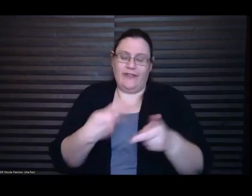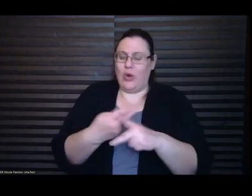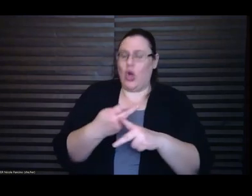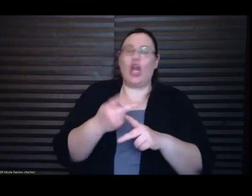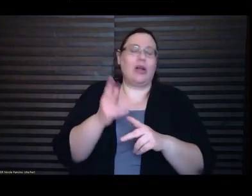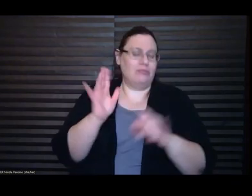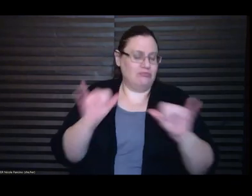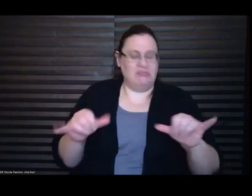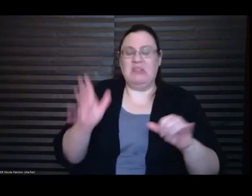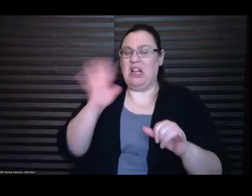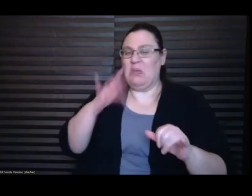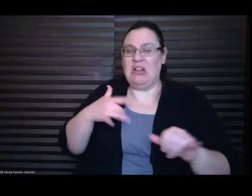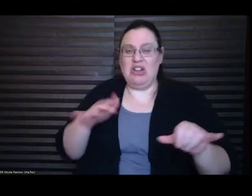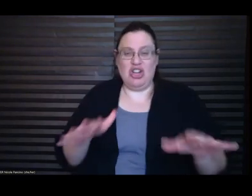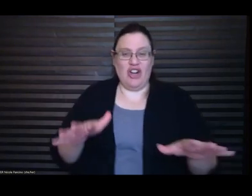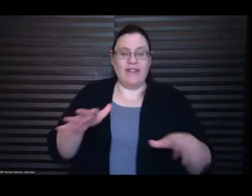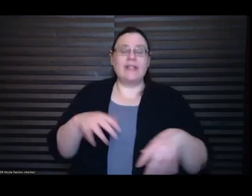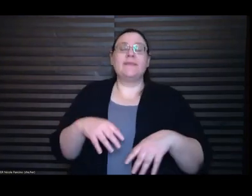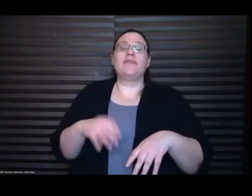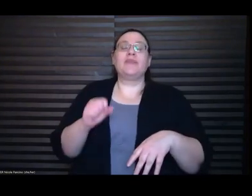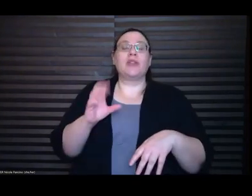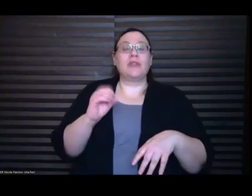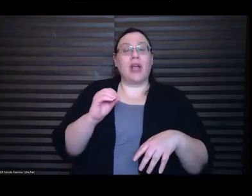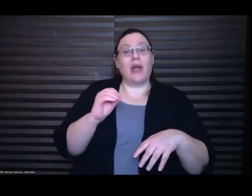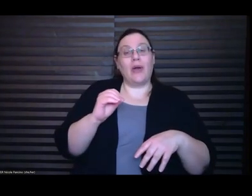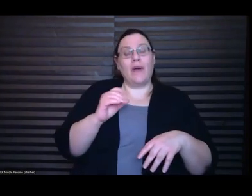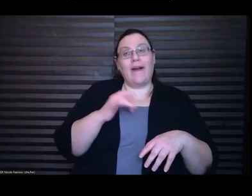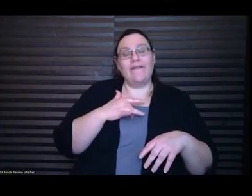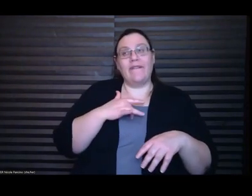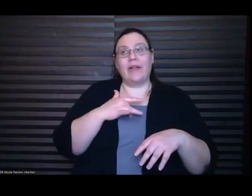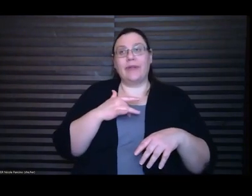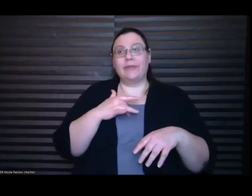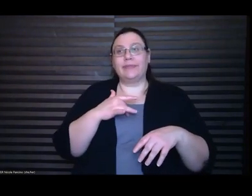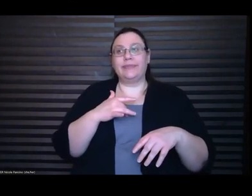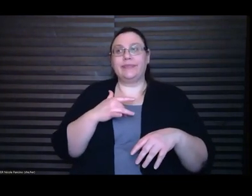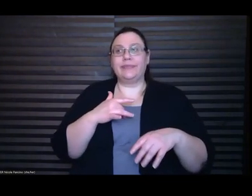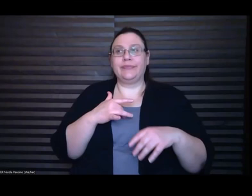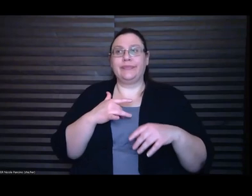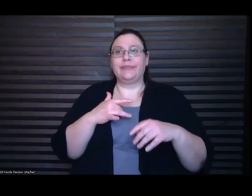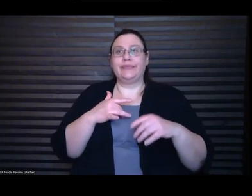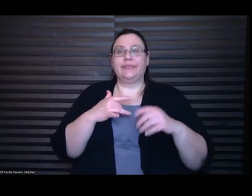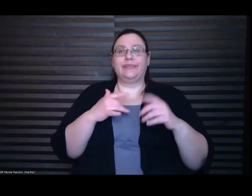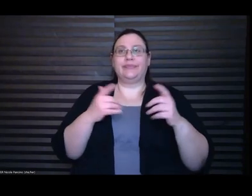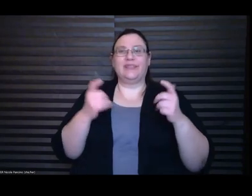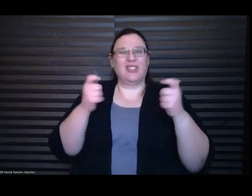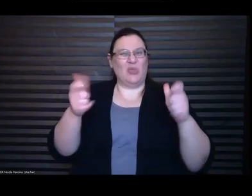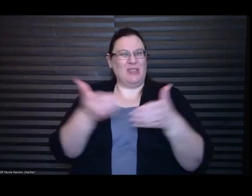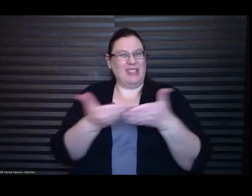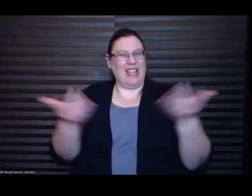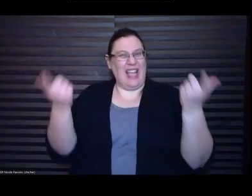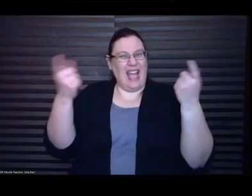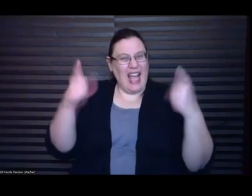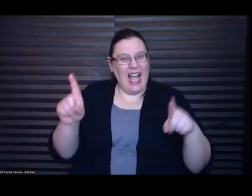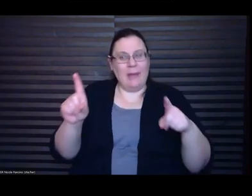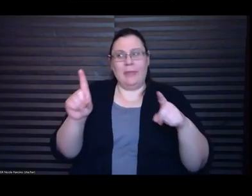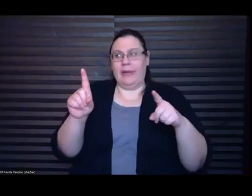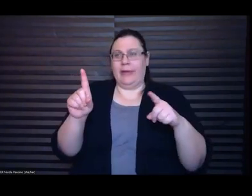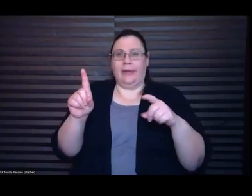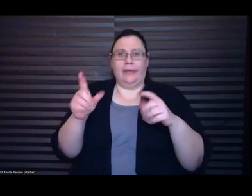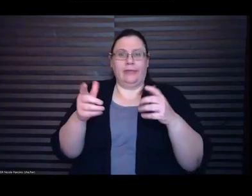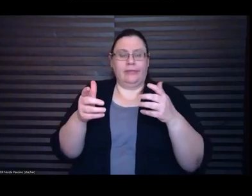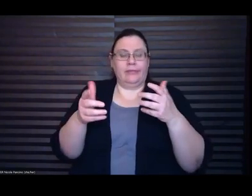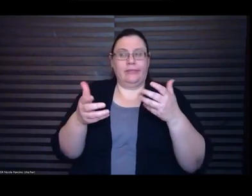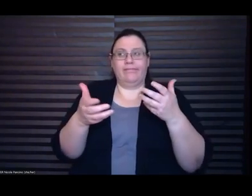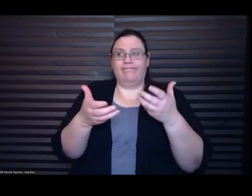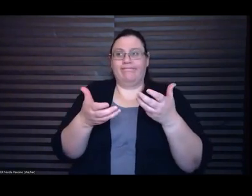there's an enormous um thing happening behind this thing that um I'd really worked so many people